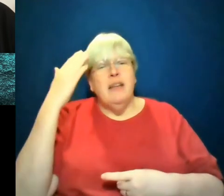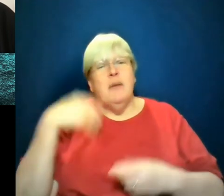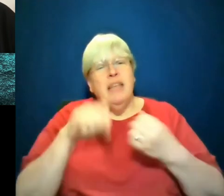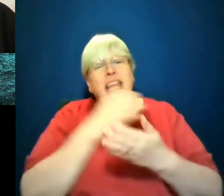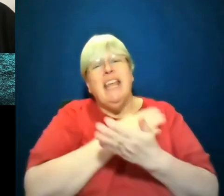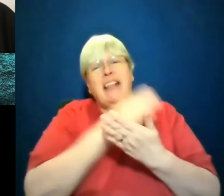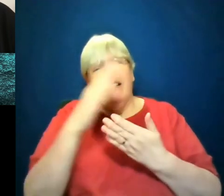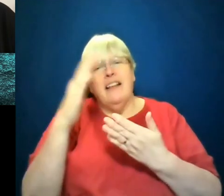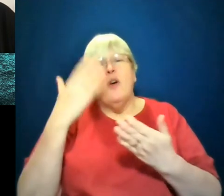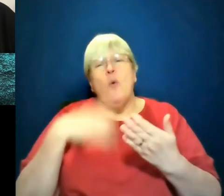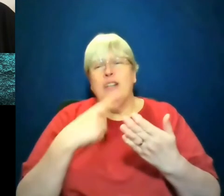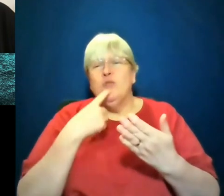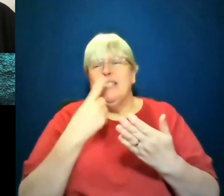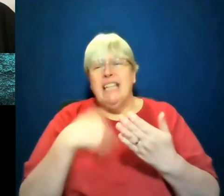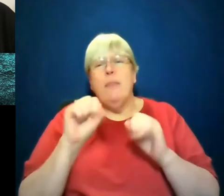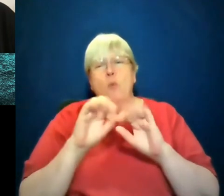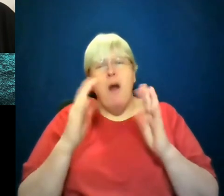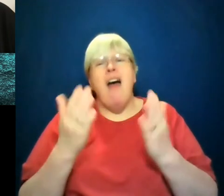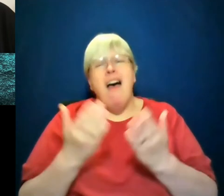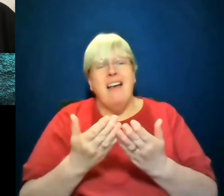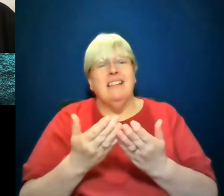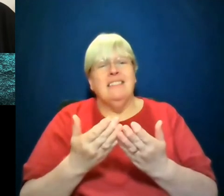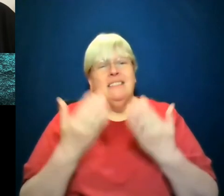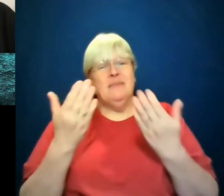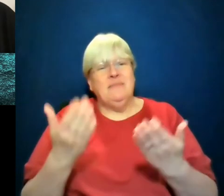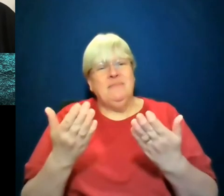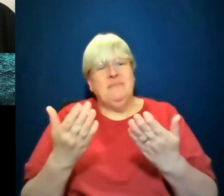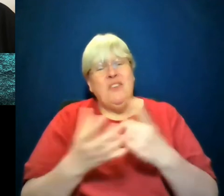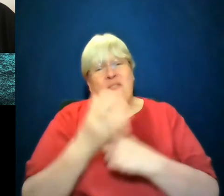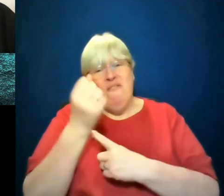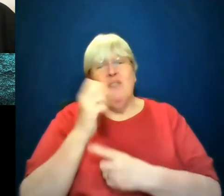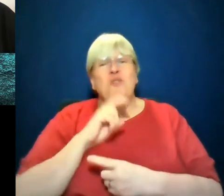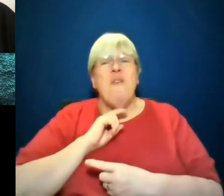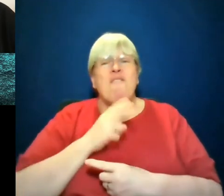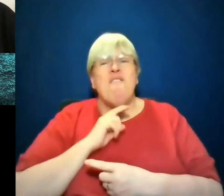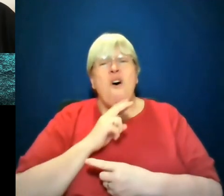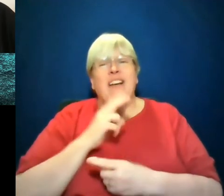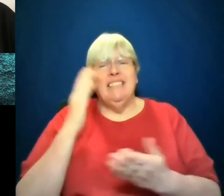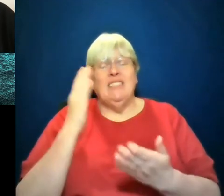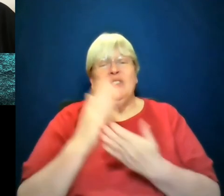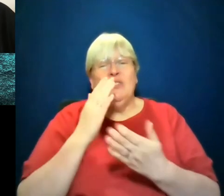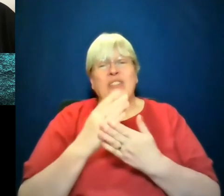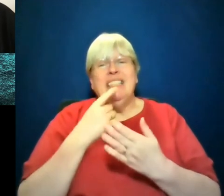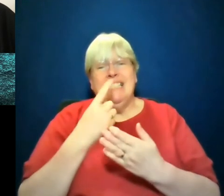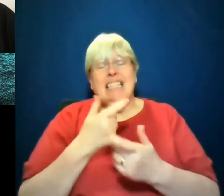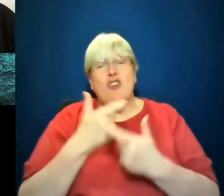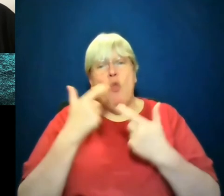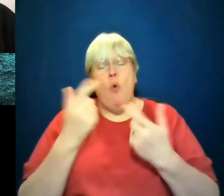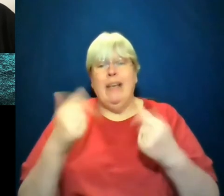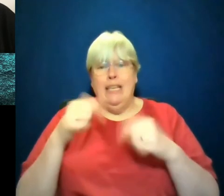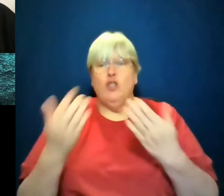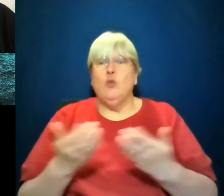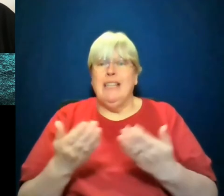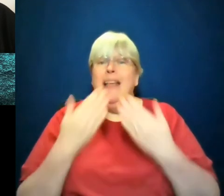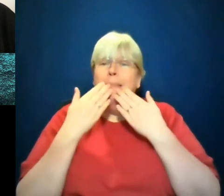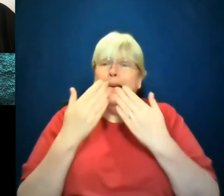world. Well, you found the voice. And you've really said a lot. And you've said a lot here today. And I thank you so